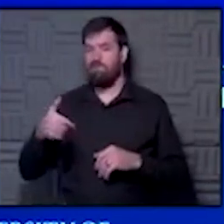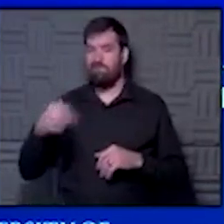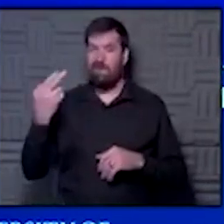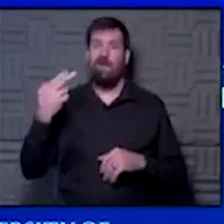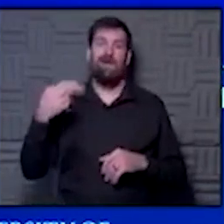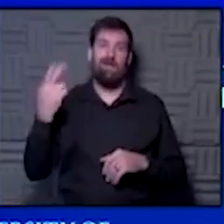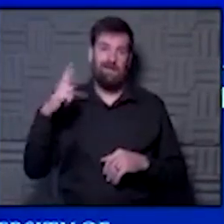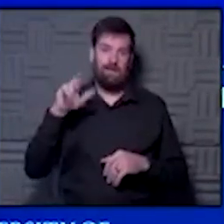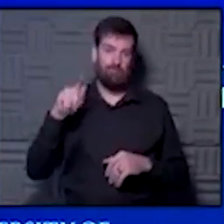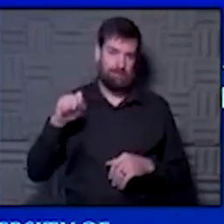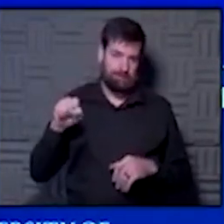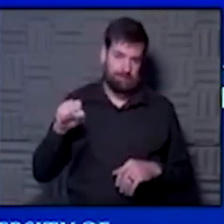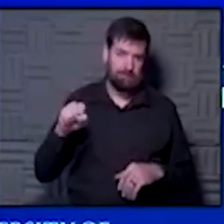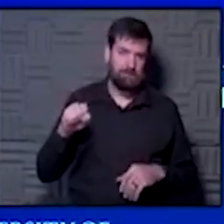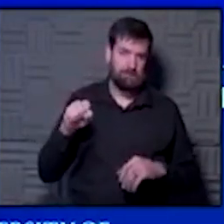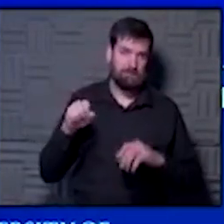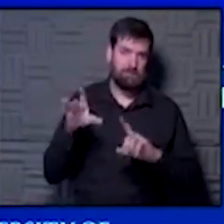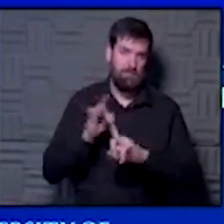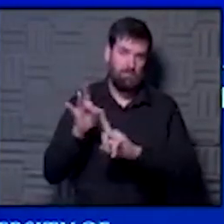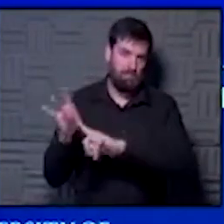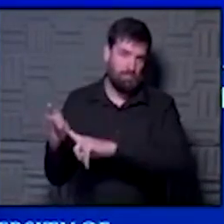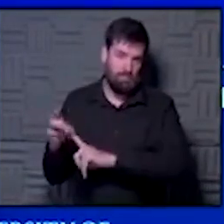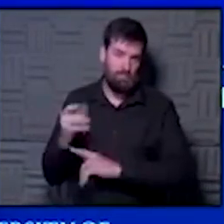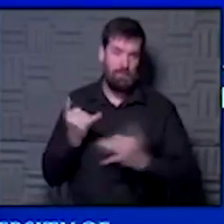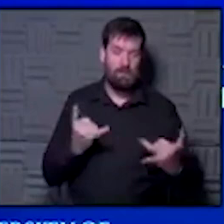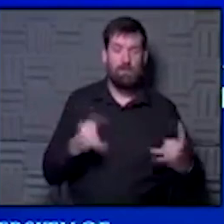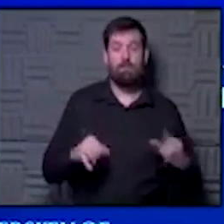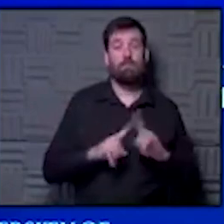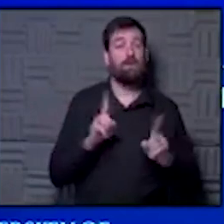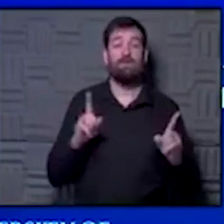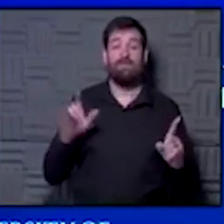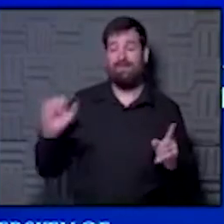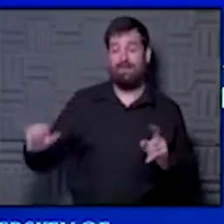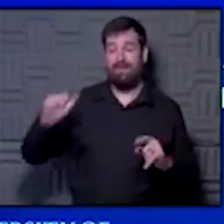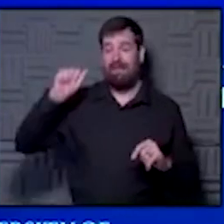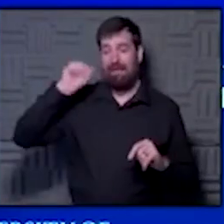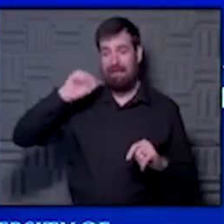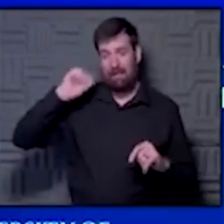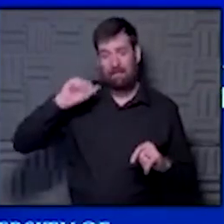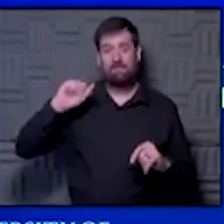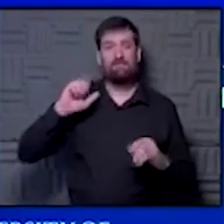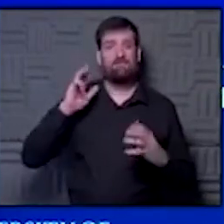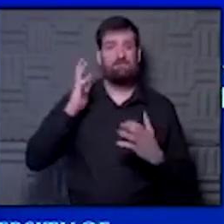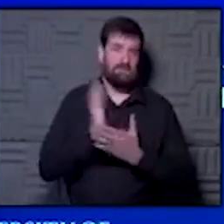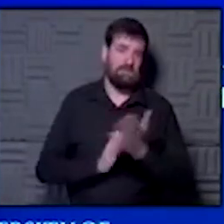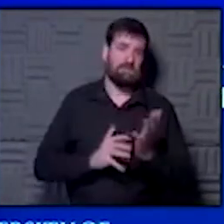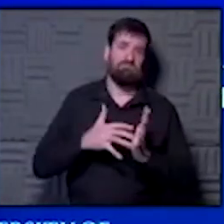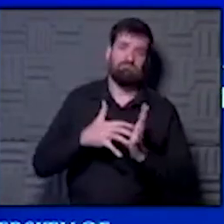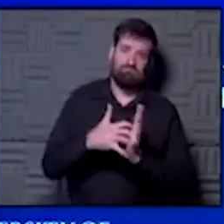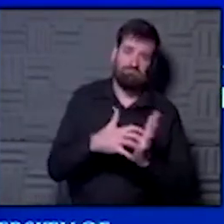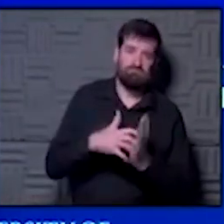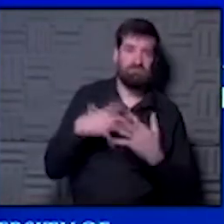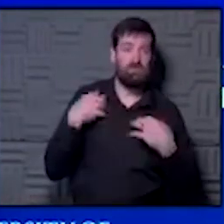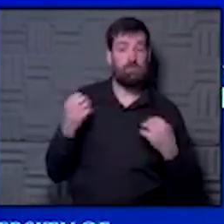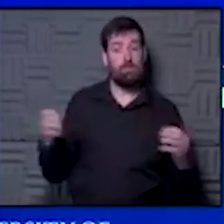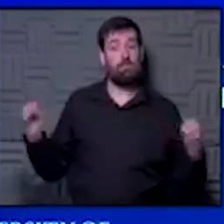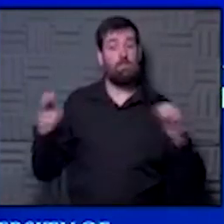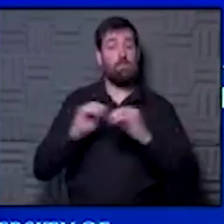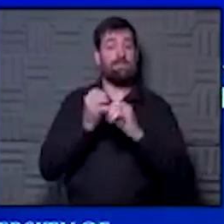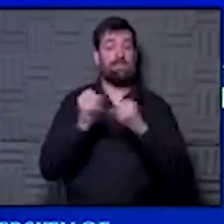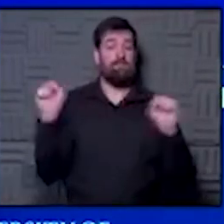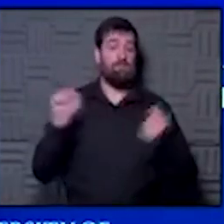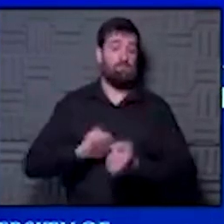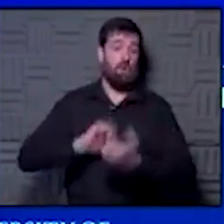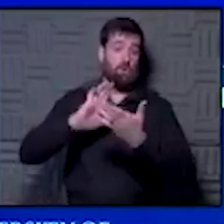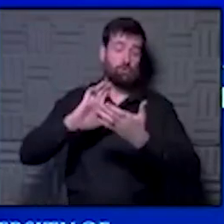I don't know that that's as much of an issue, but that an aunt has got some compromised health. The safer you approach it, the better off you're going